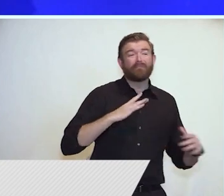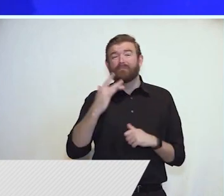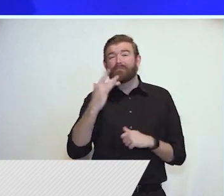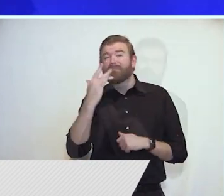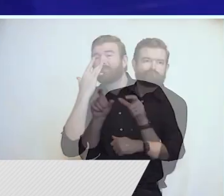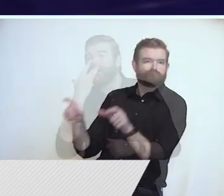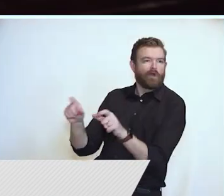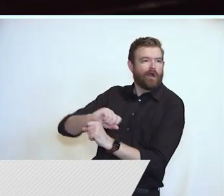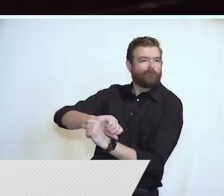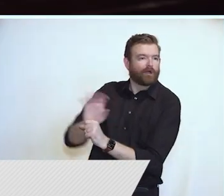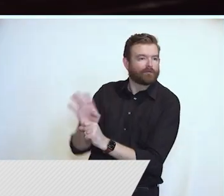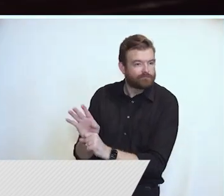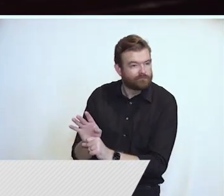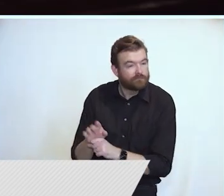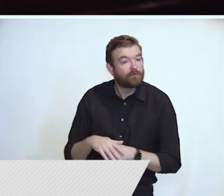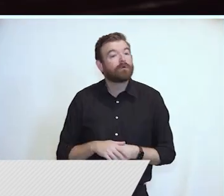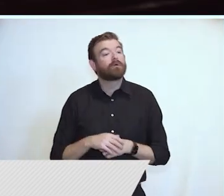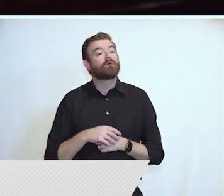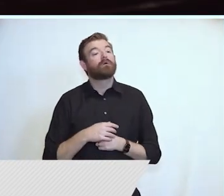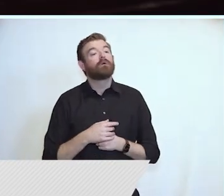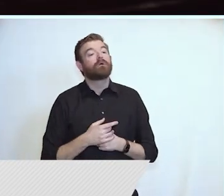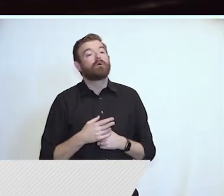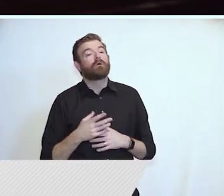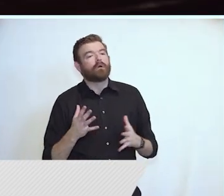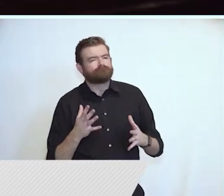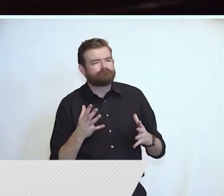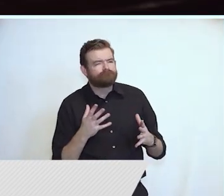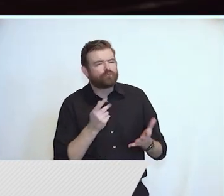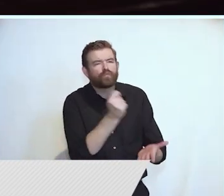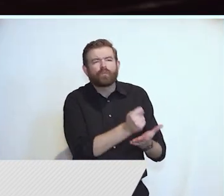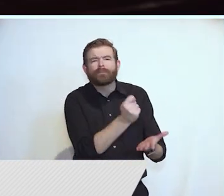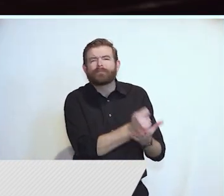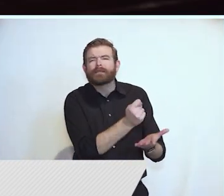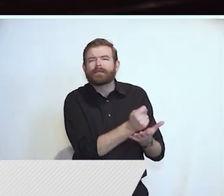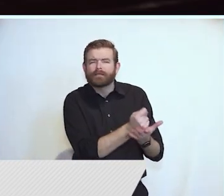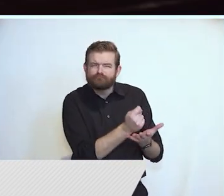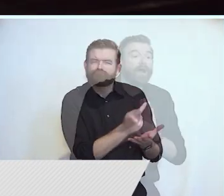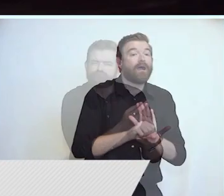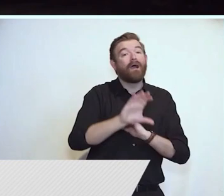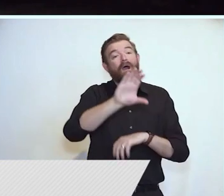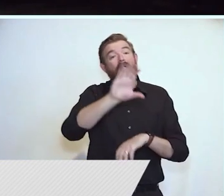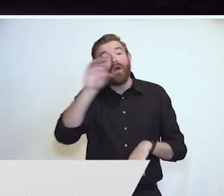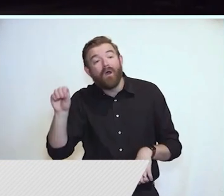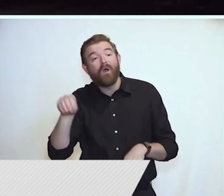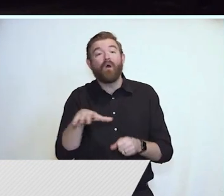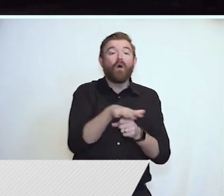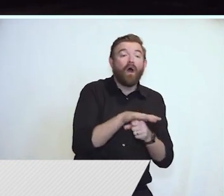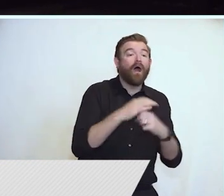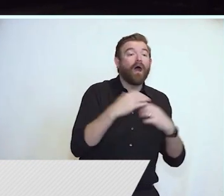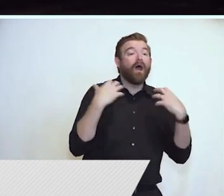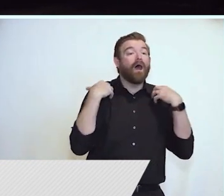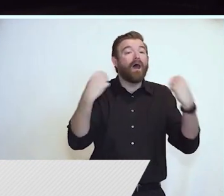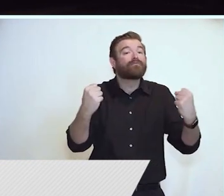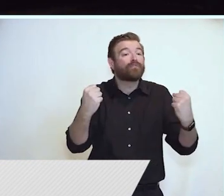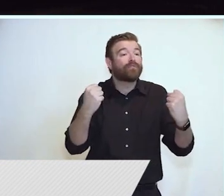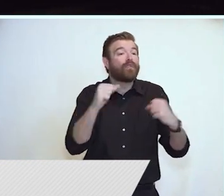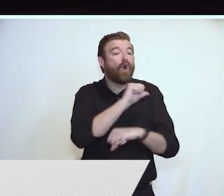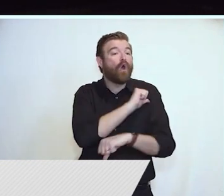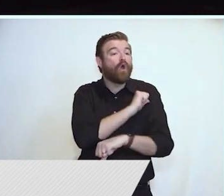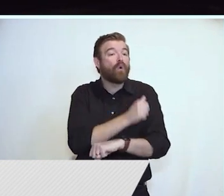don't think the people in New Jersey are going to agree with everything he said today. And if you talk to any small business owner on Main Street, they won't agree either.